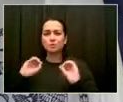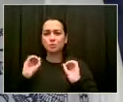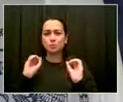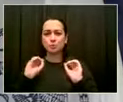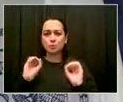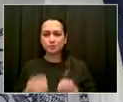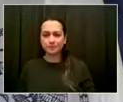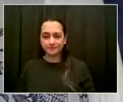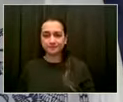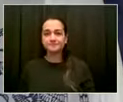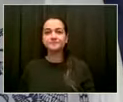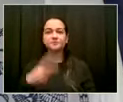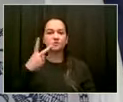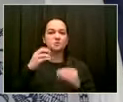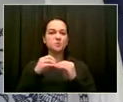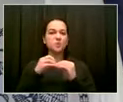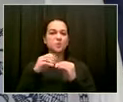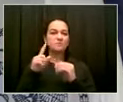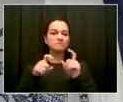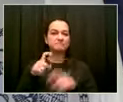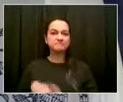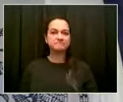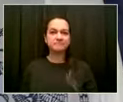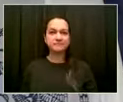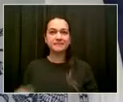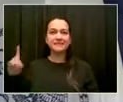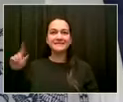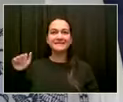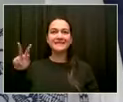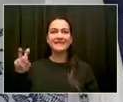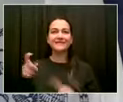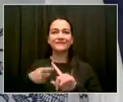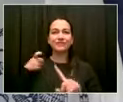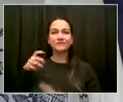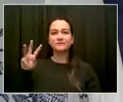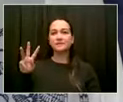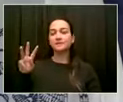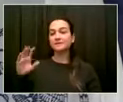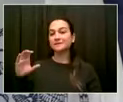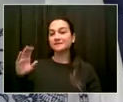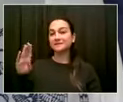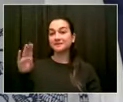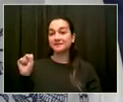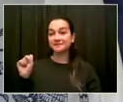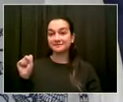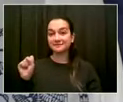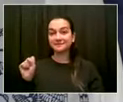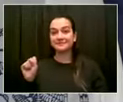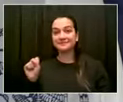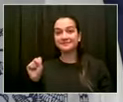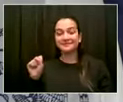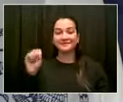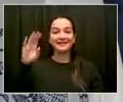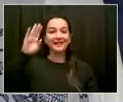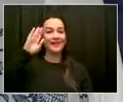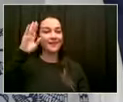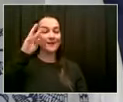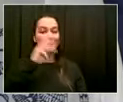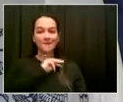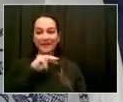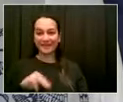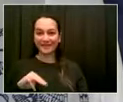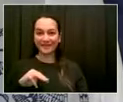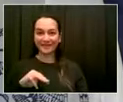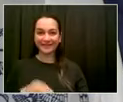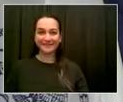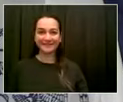Hey, Mayor. Hey, Dave. How you doing? I'm real good. I have a question for you about what we're seeing on West 36th Street